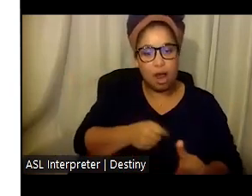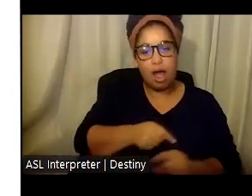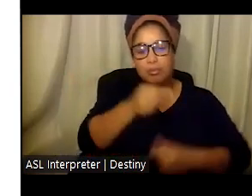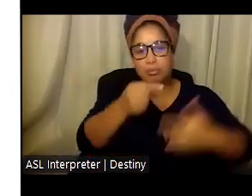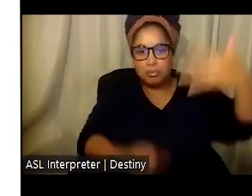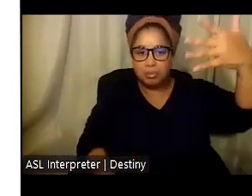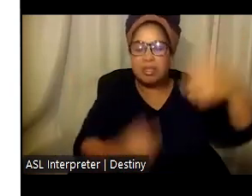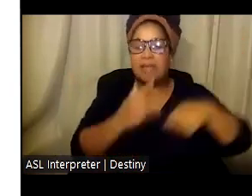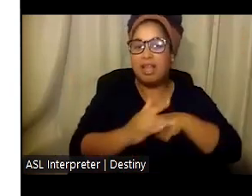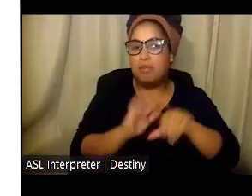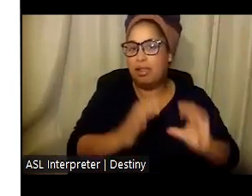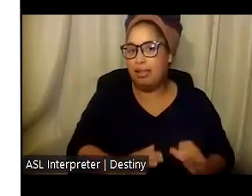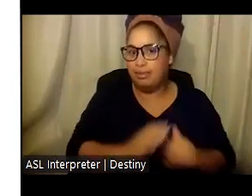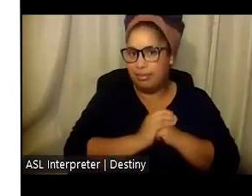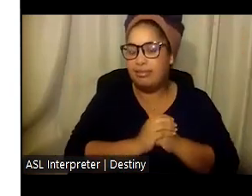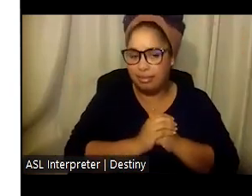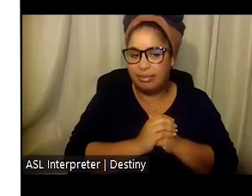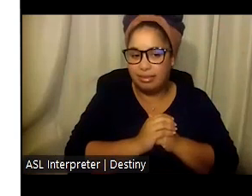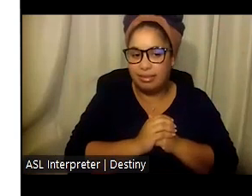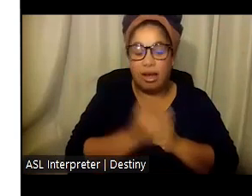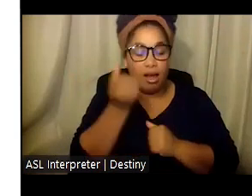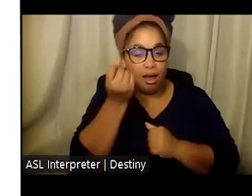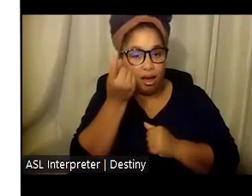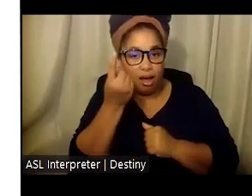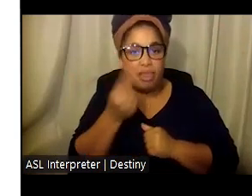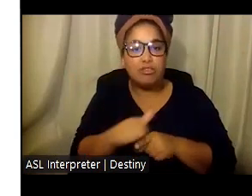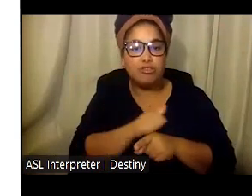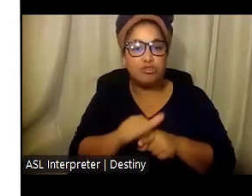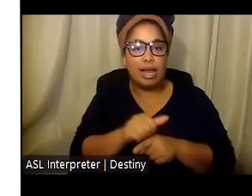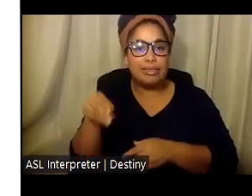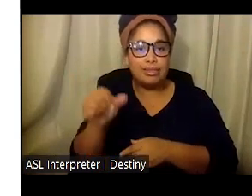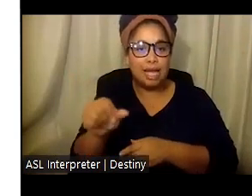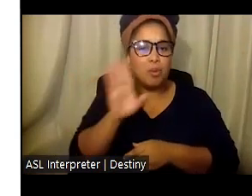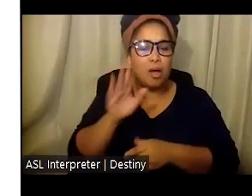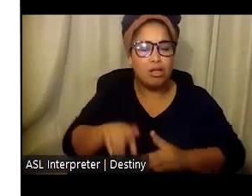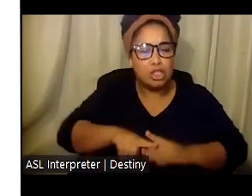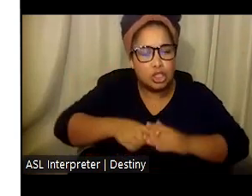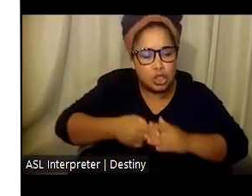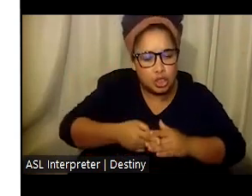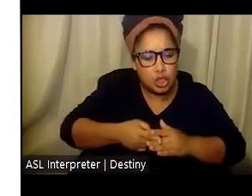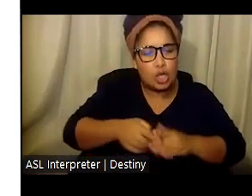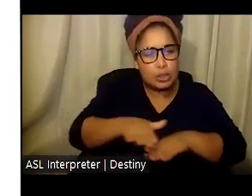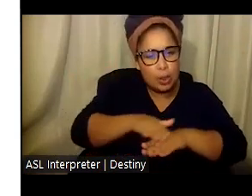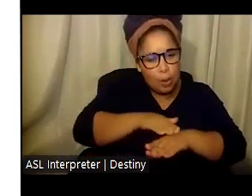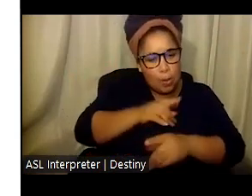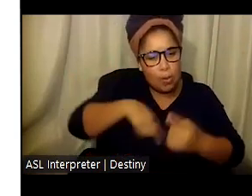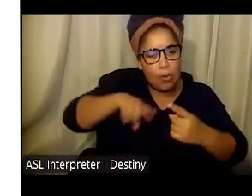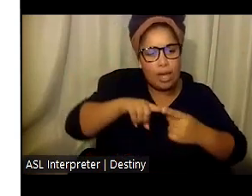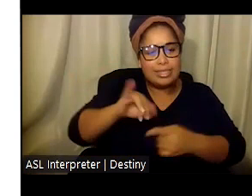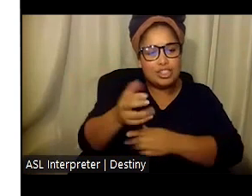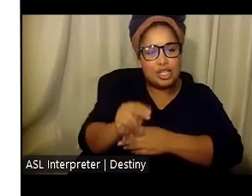of available courses. This training stipend will have a soft rollout in January of 2023,